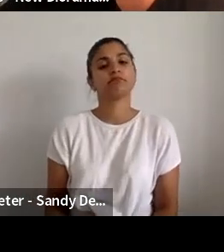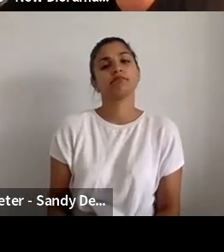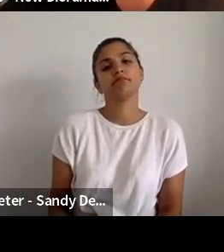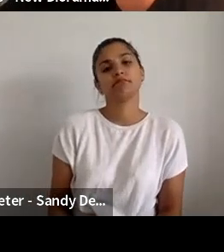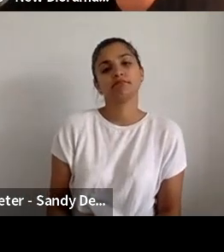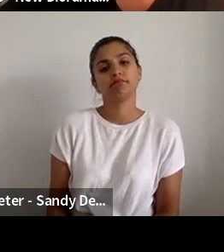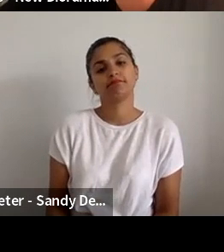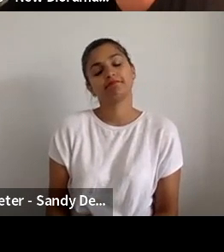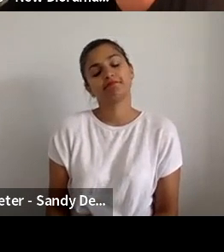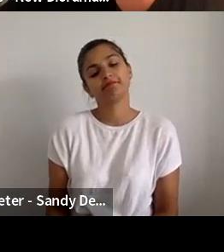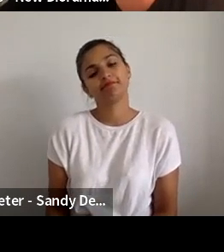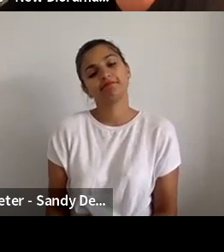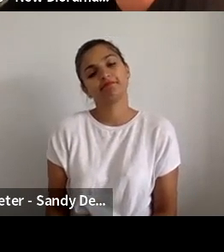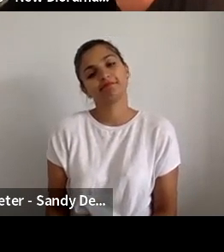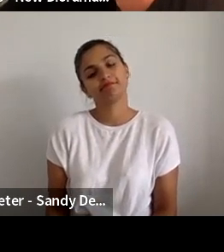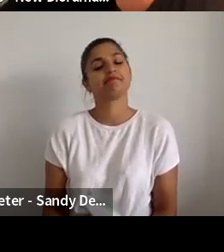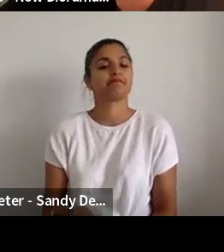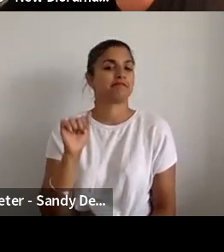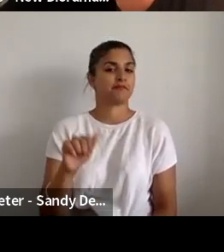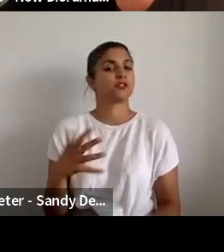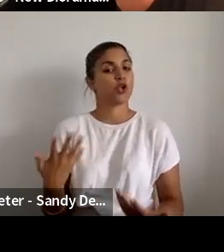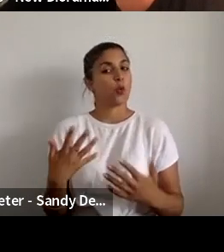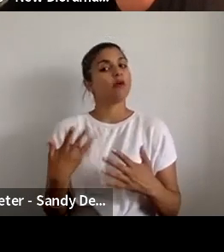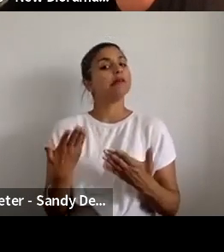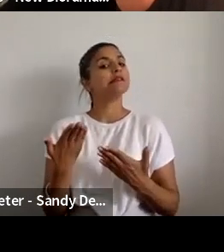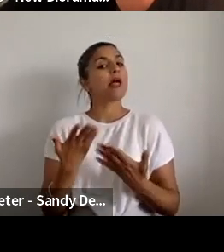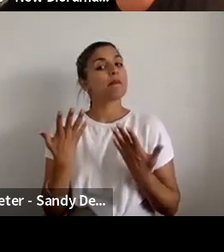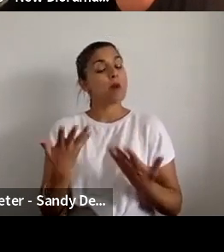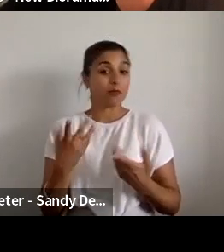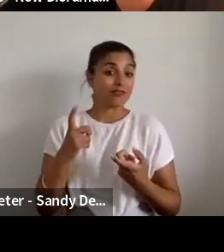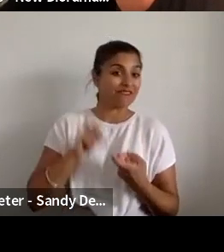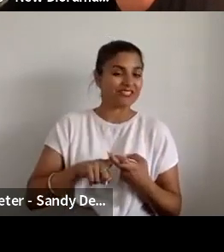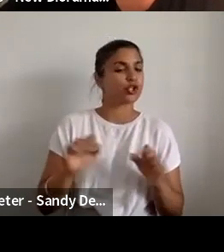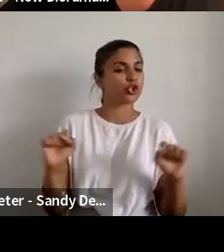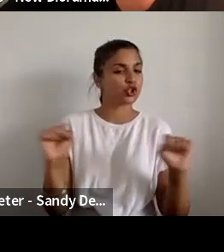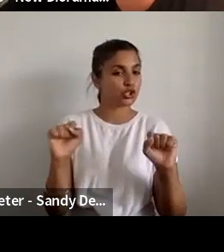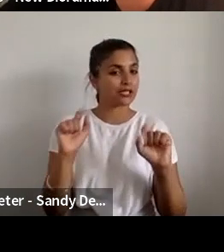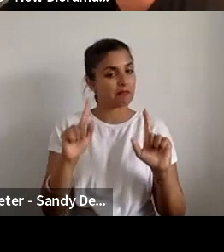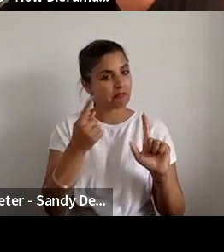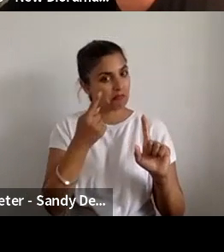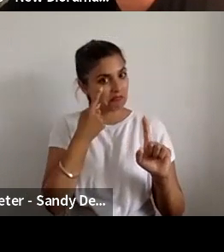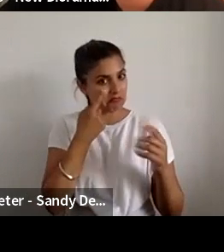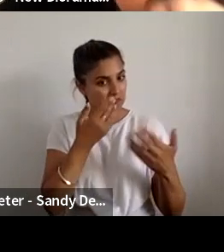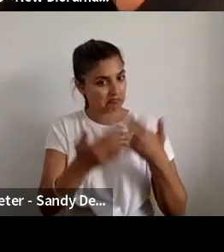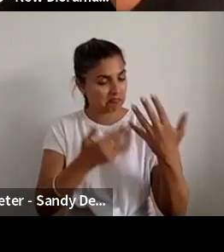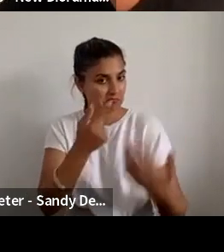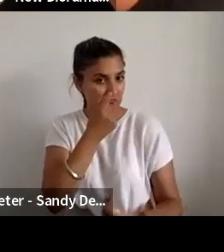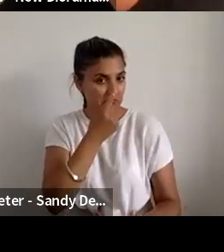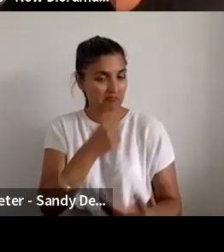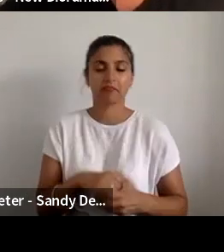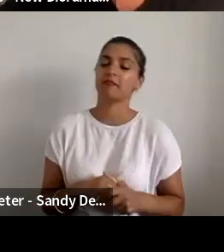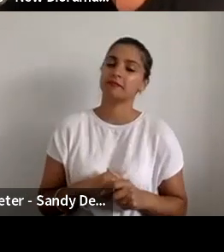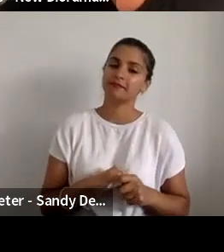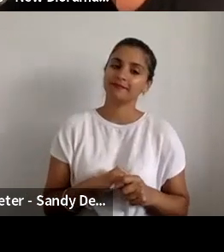Yes. Yes. yes, nothing concrete yet, but watch this space at Gerwood Arts. Right. I think,